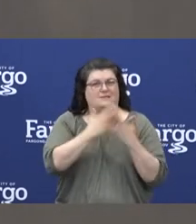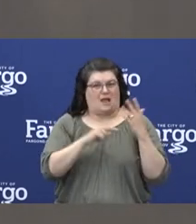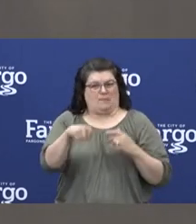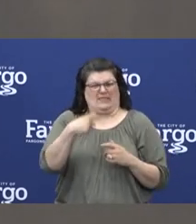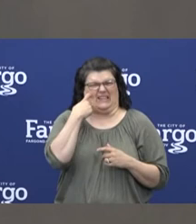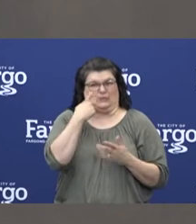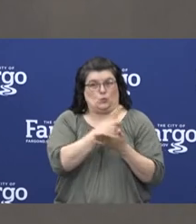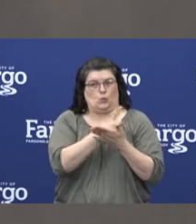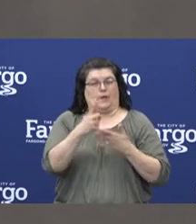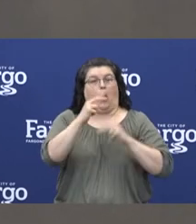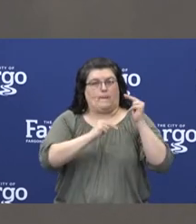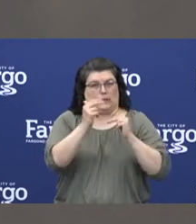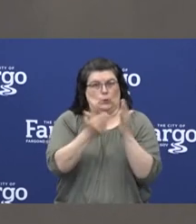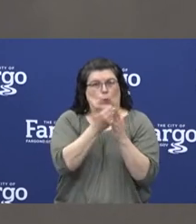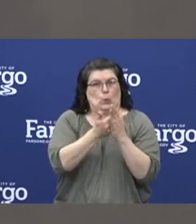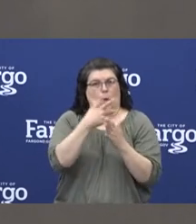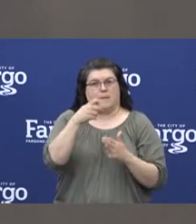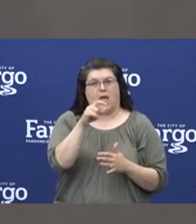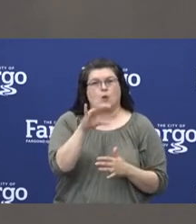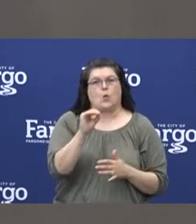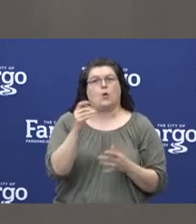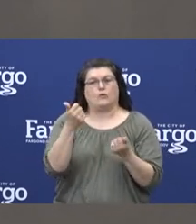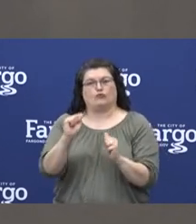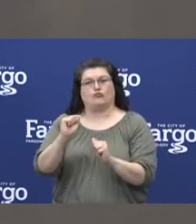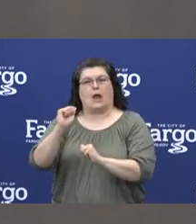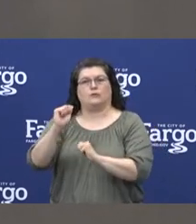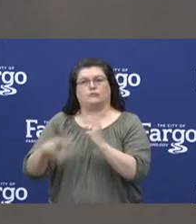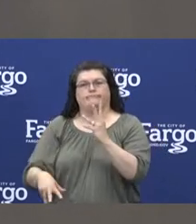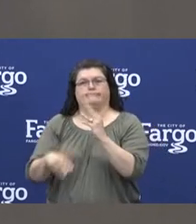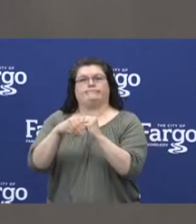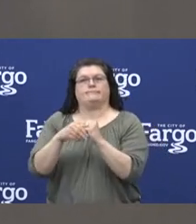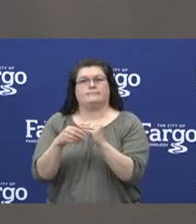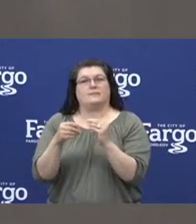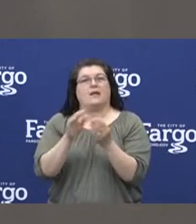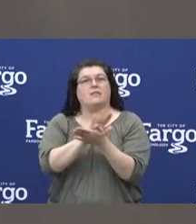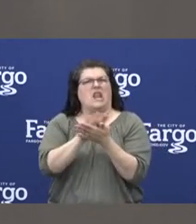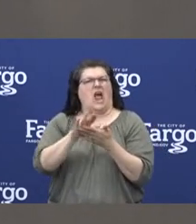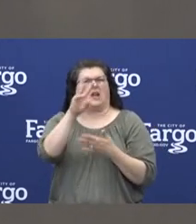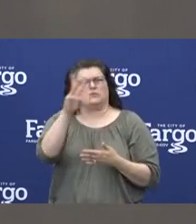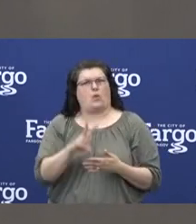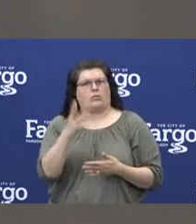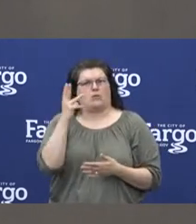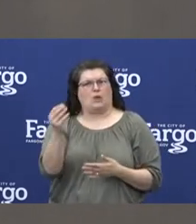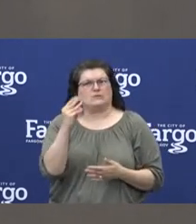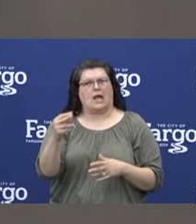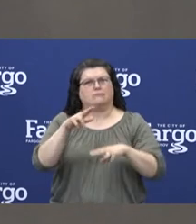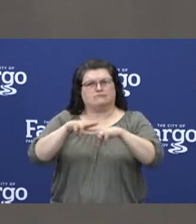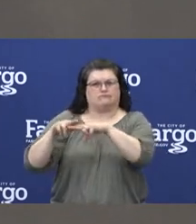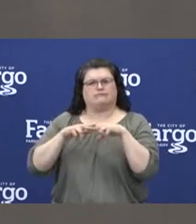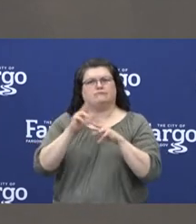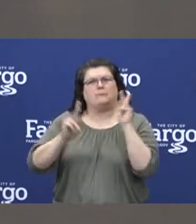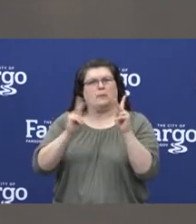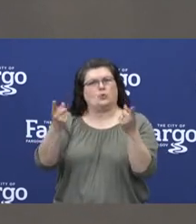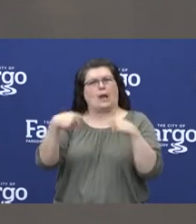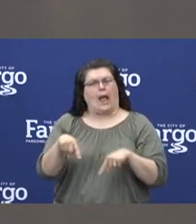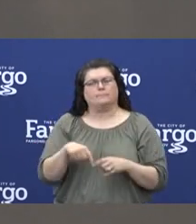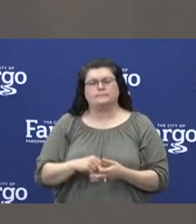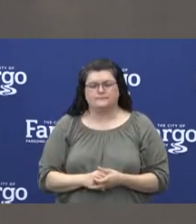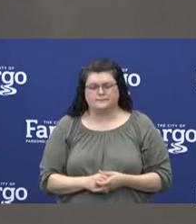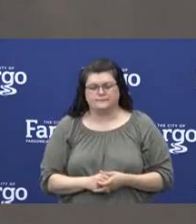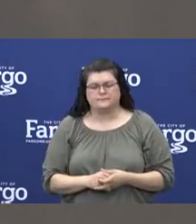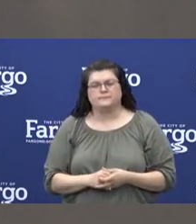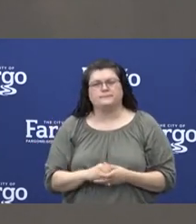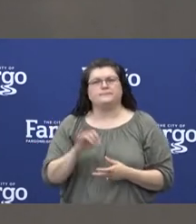many businesses are taking advantage of the ability to utilize the nice weather and have outdoor seating. We know that's